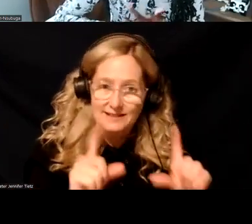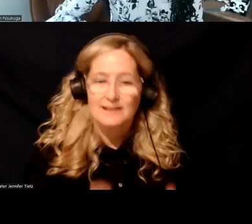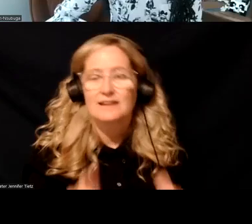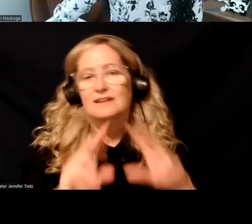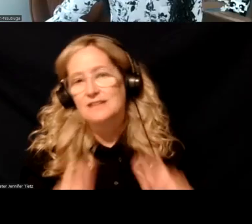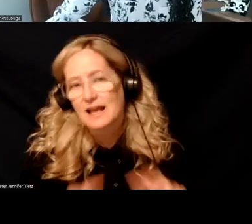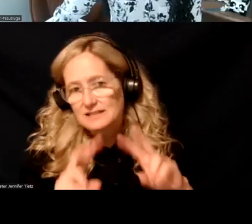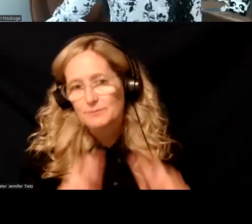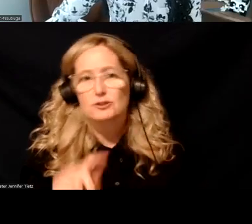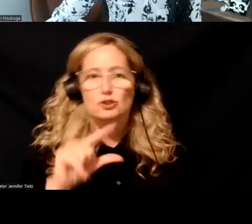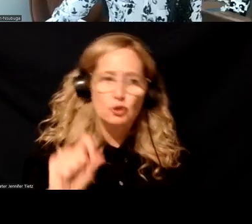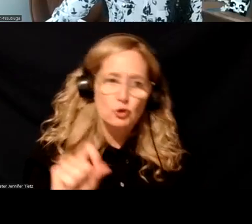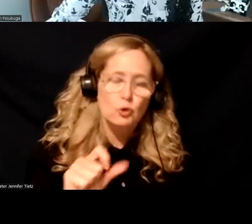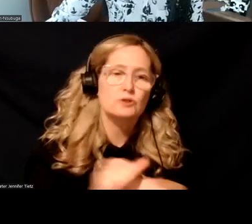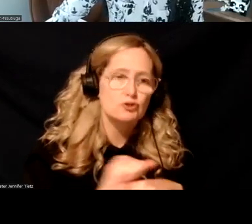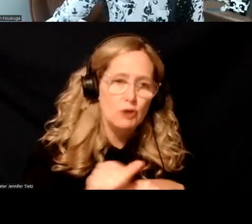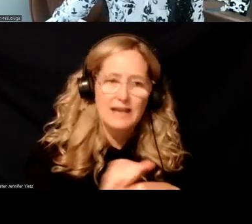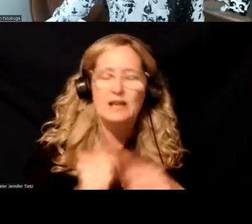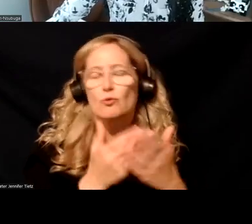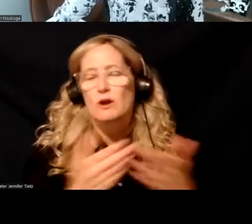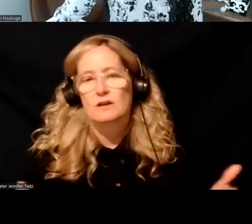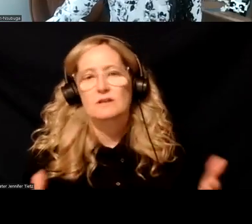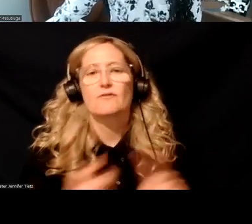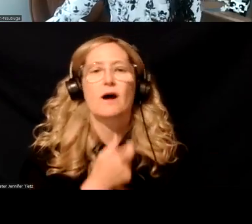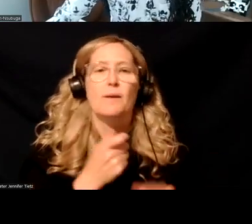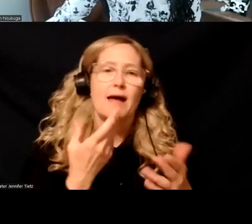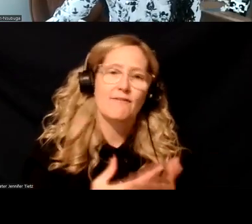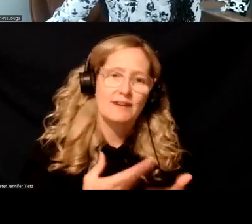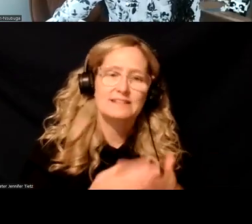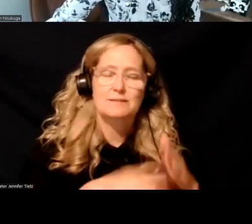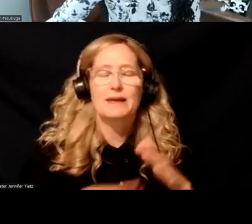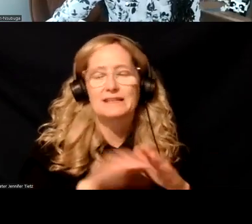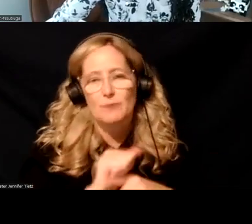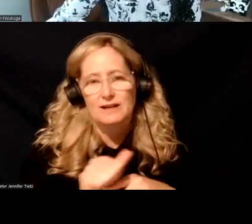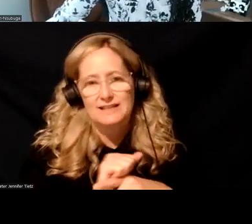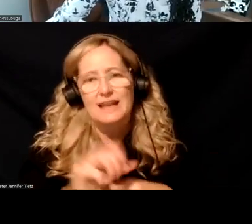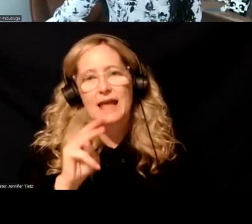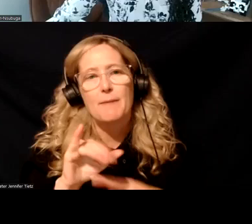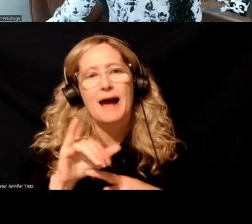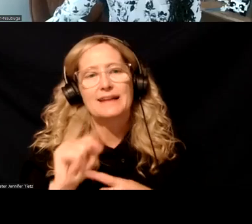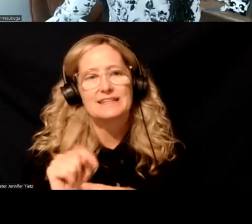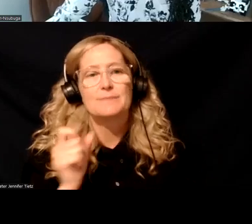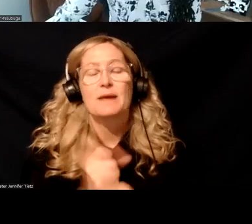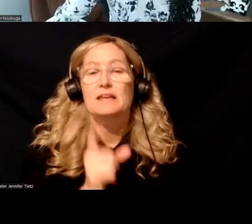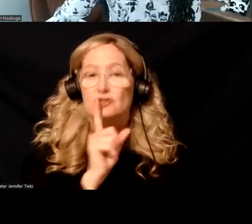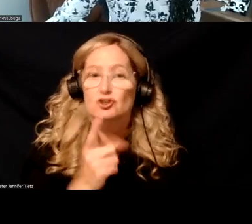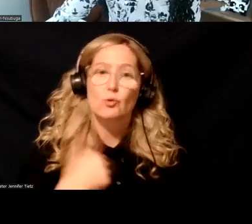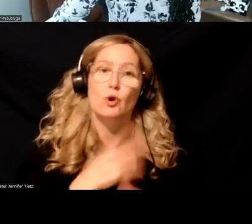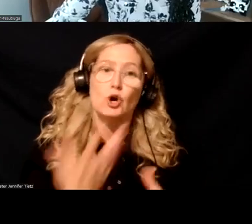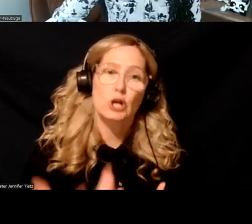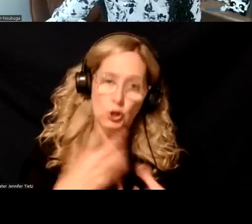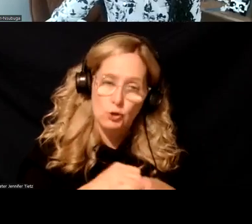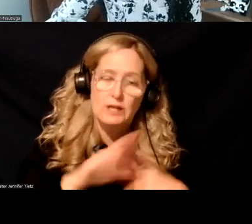tools, resources, training on evidence-based practices like MAT, um, and making sure that we're integrating